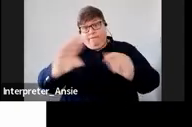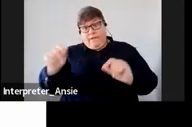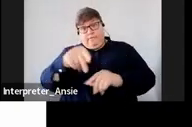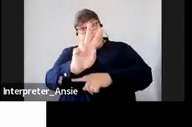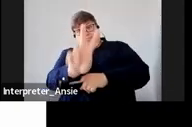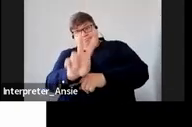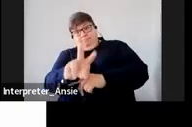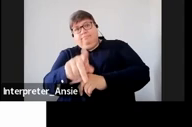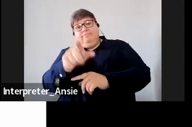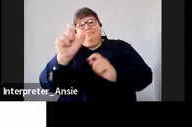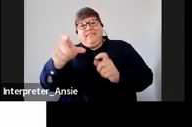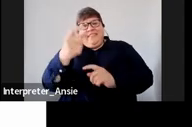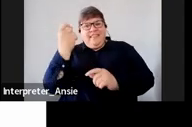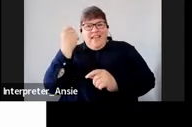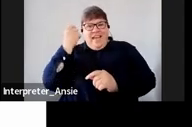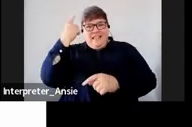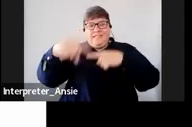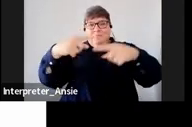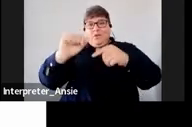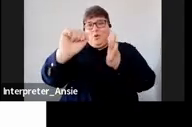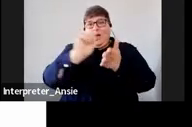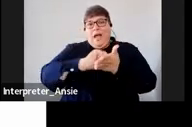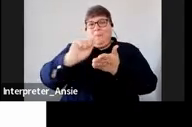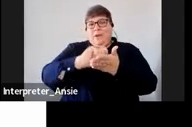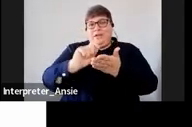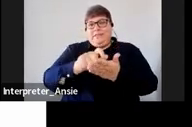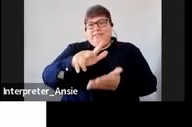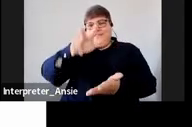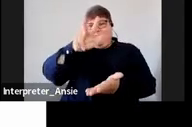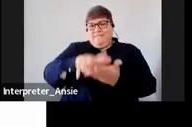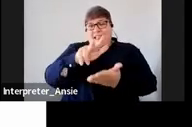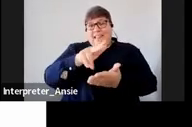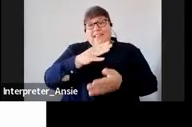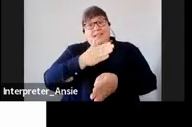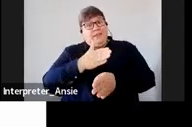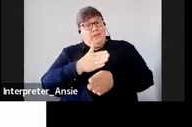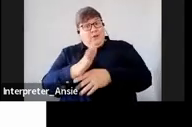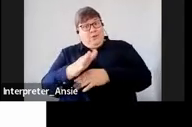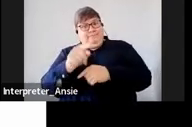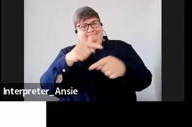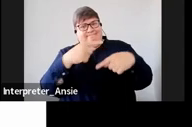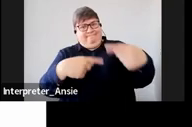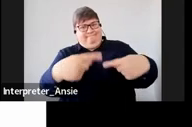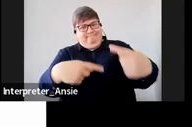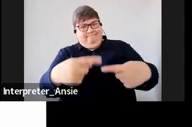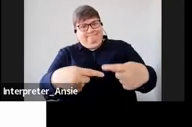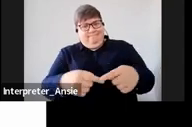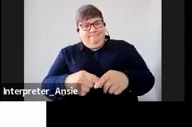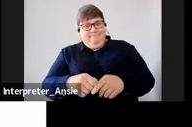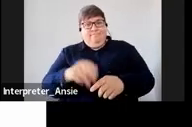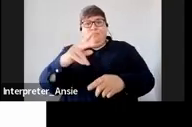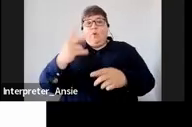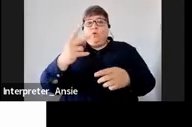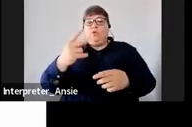requirements for your application to be valid and I will take you through those requirements and then I will also take you through the process